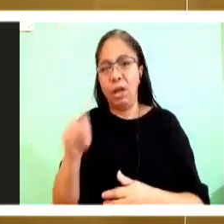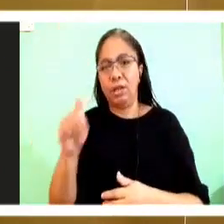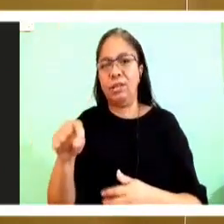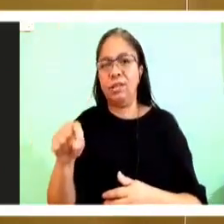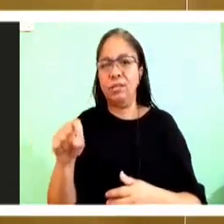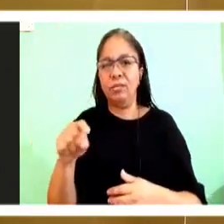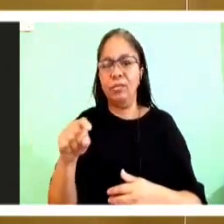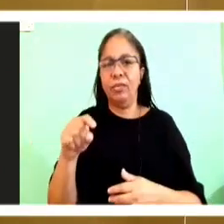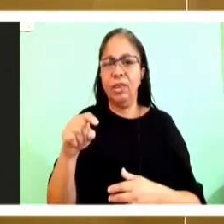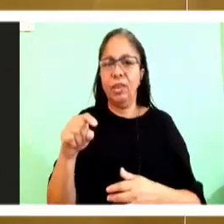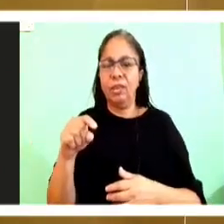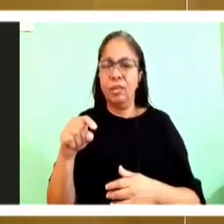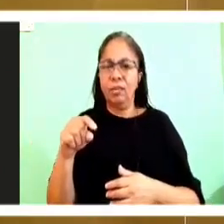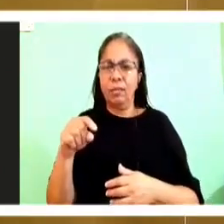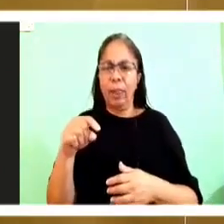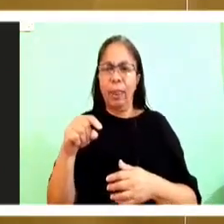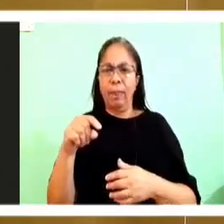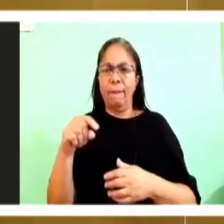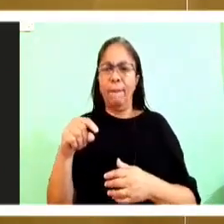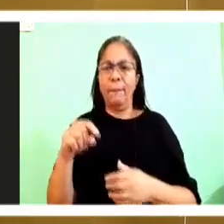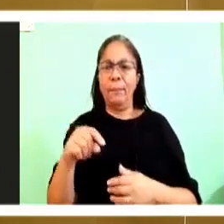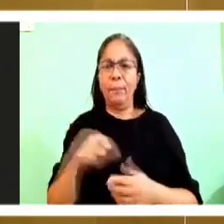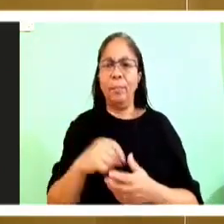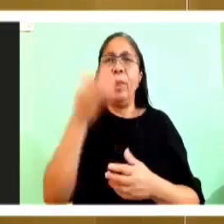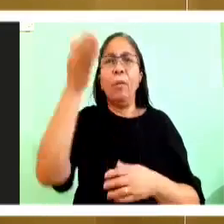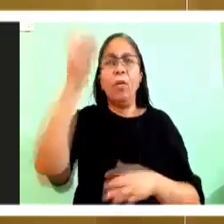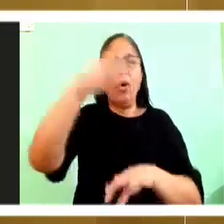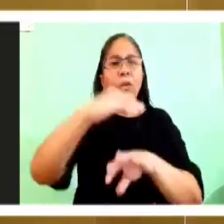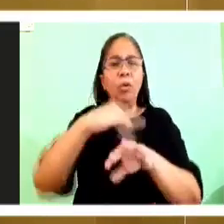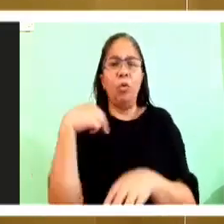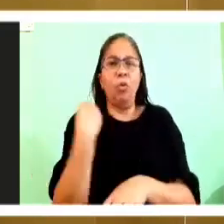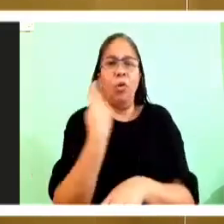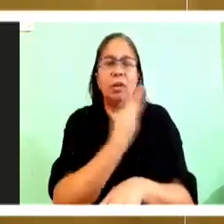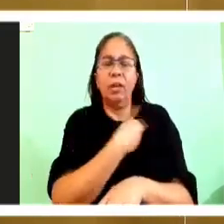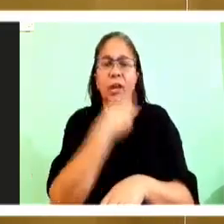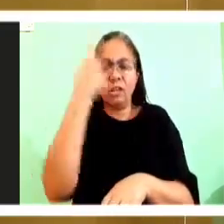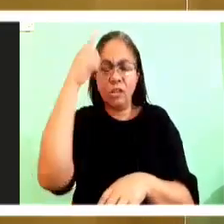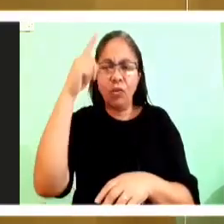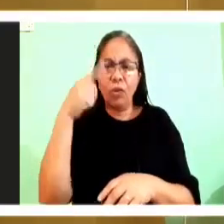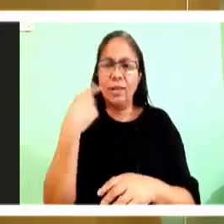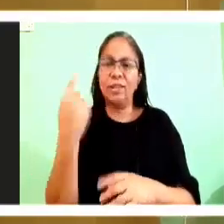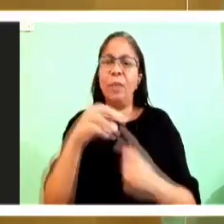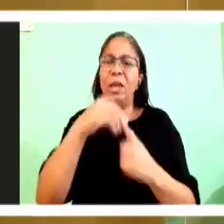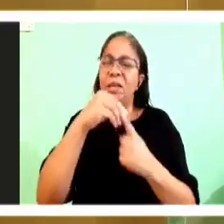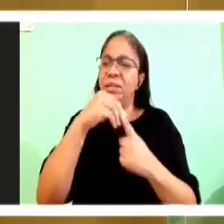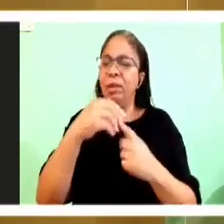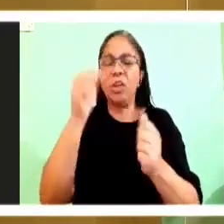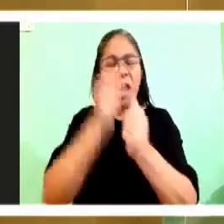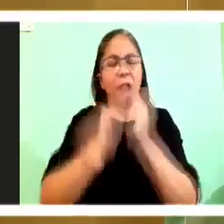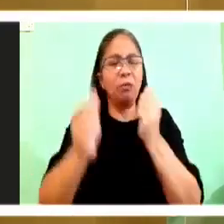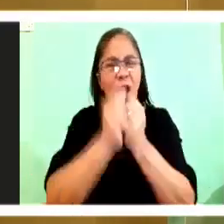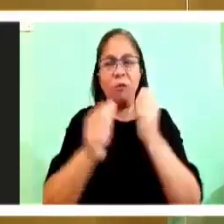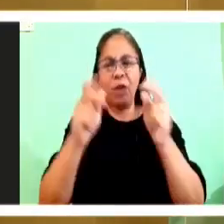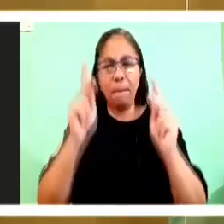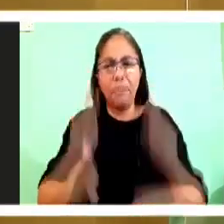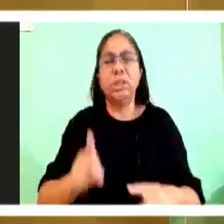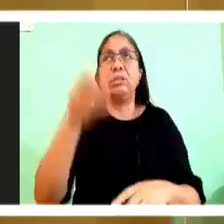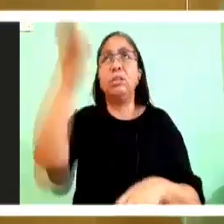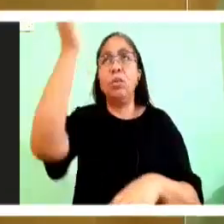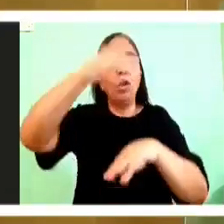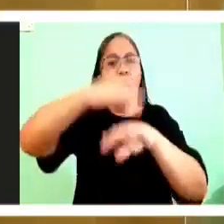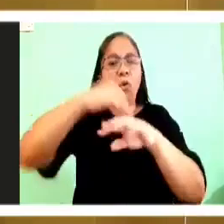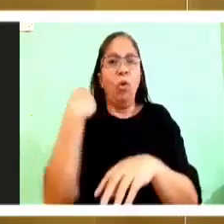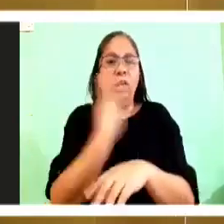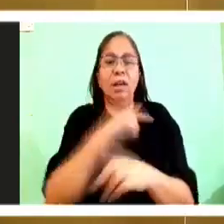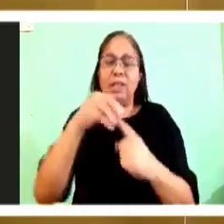call? Well every one of us was created for sacred purpose. Every one of us from our mother's womb God called